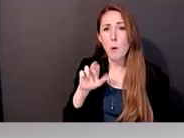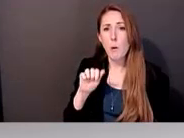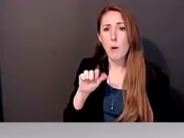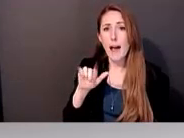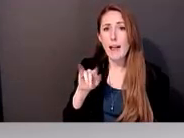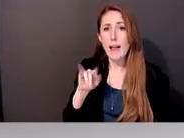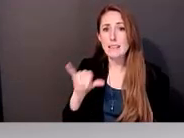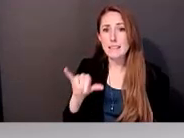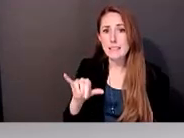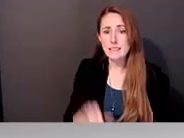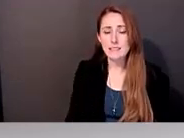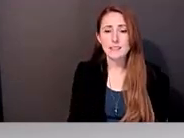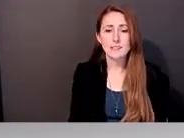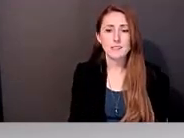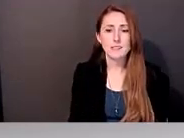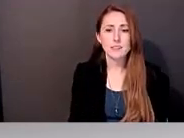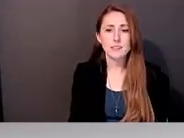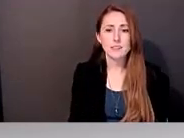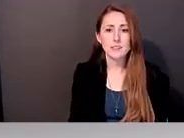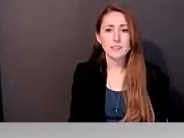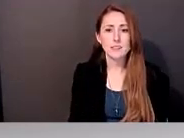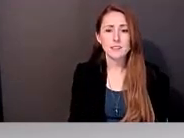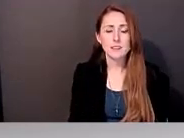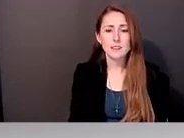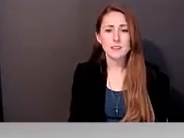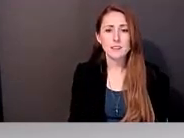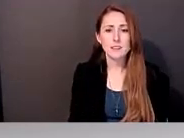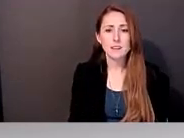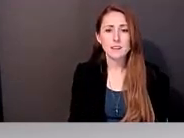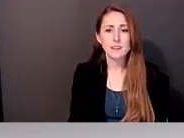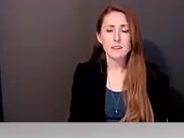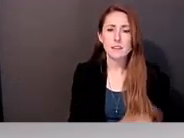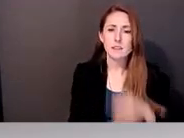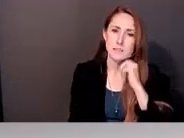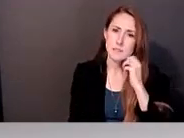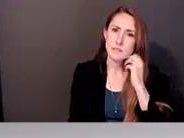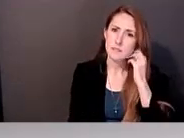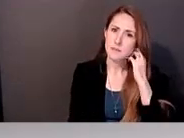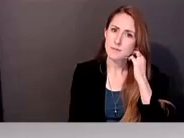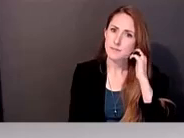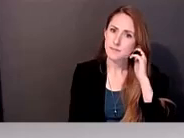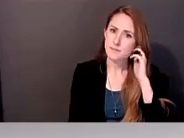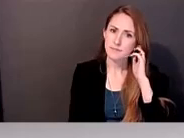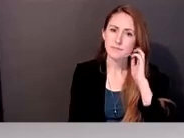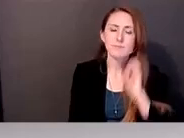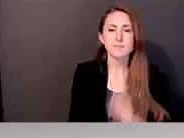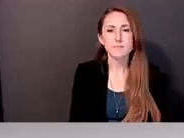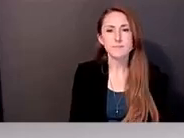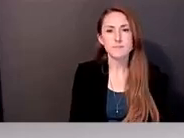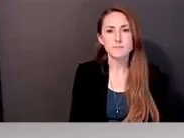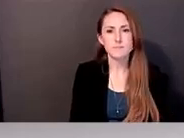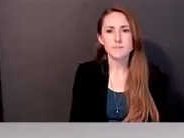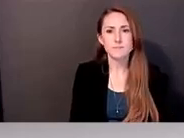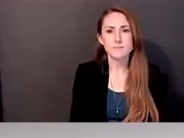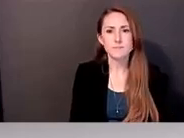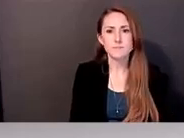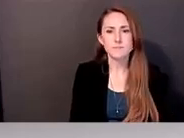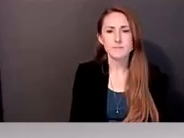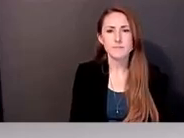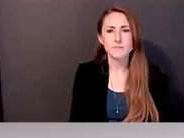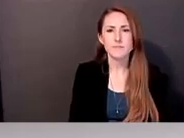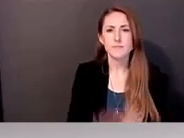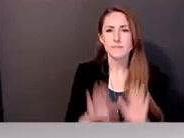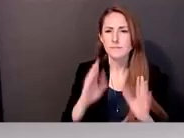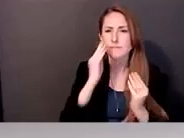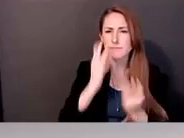so have one, one thing I kind of like correct me if I'm